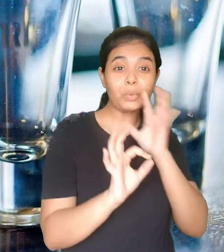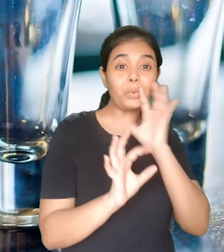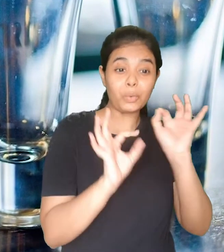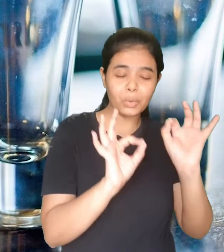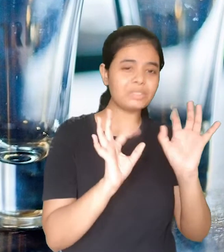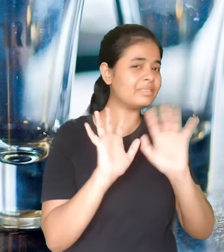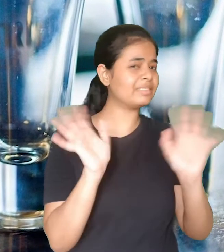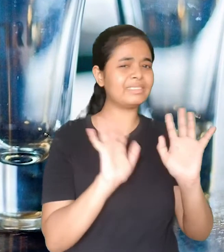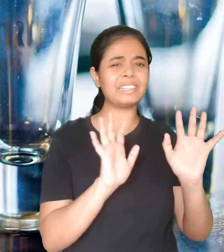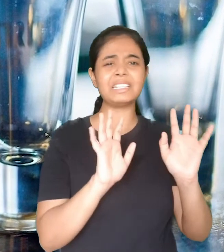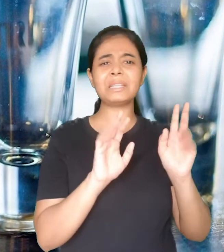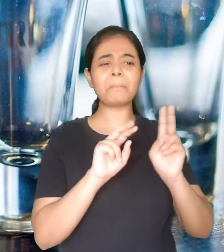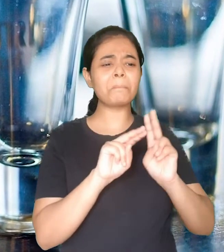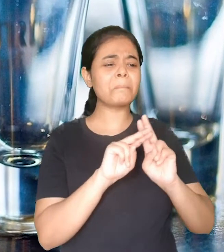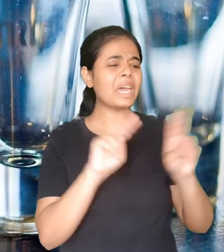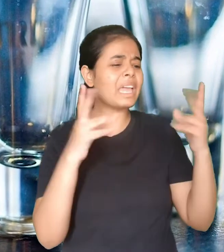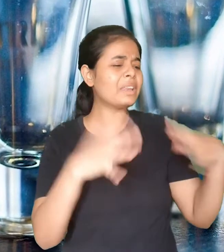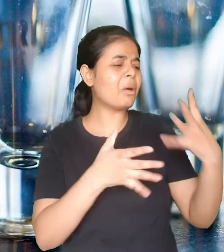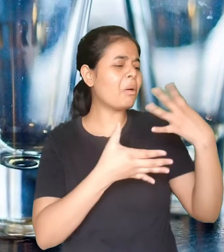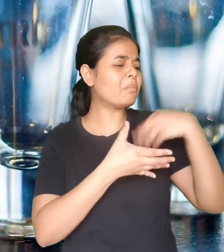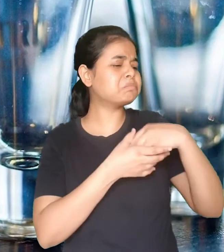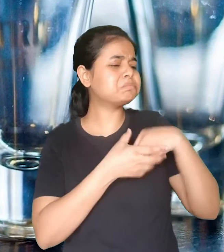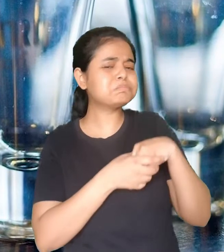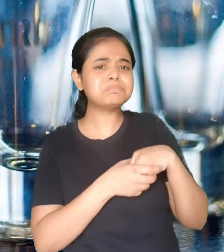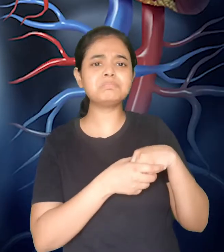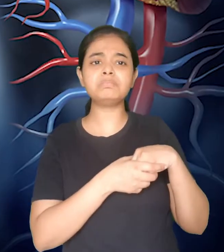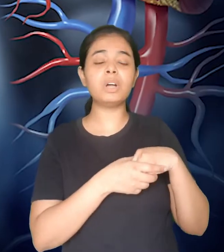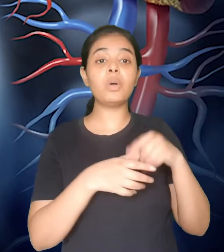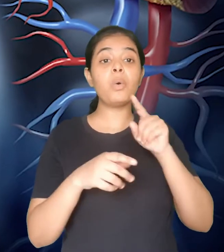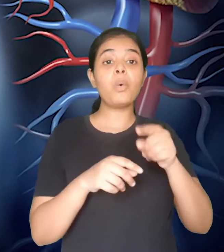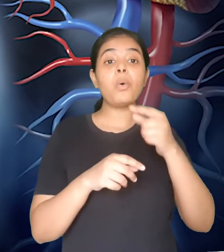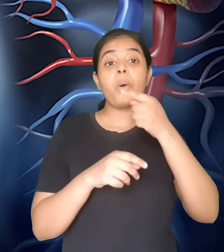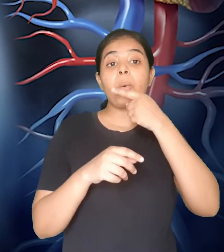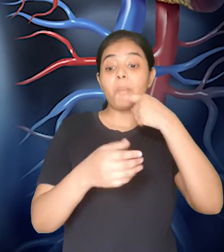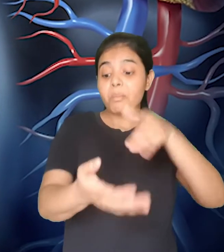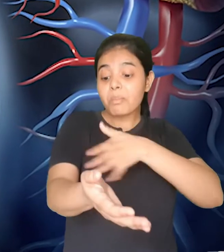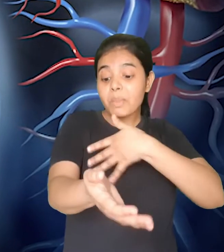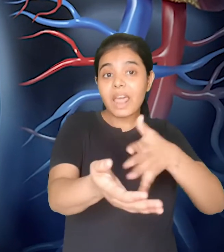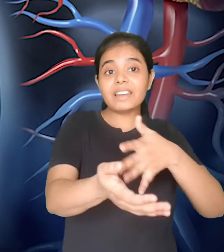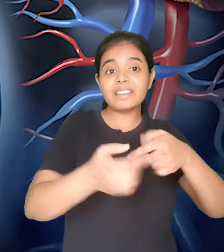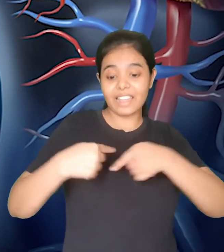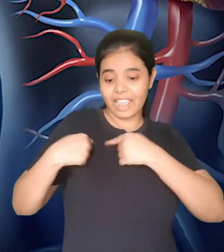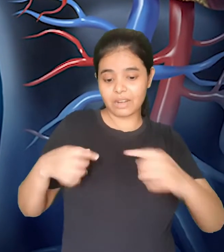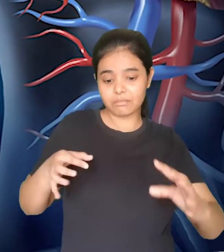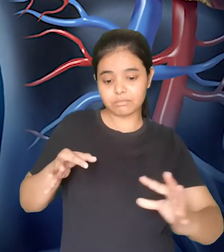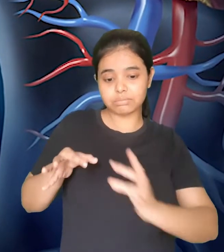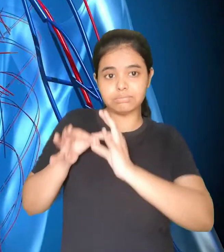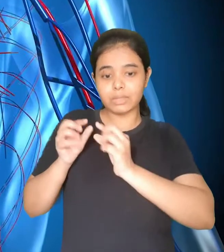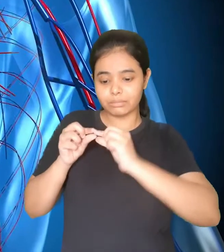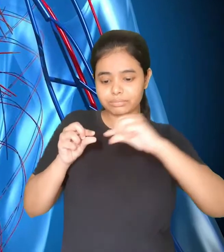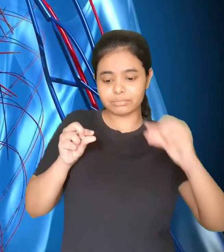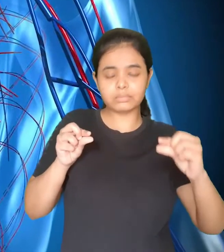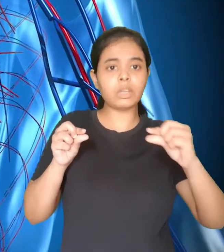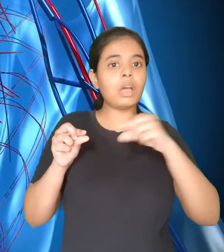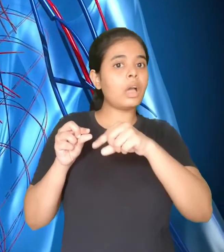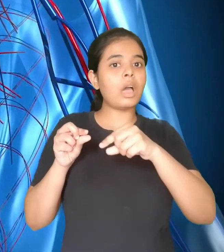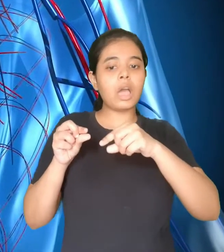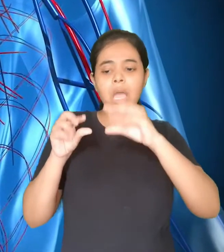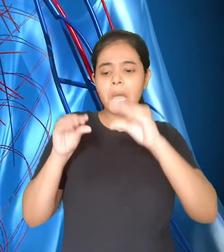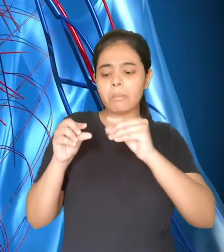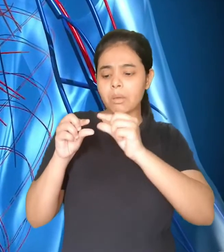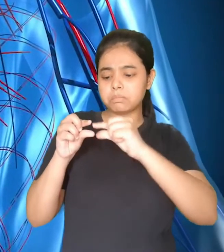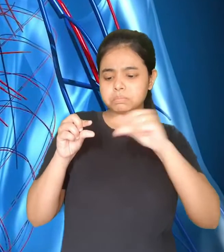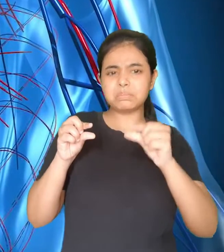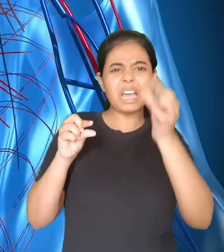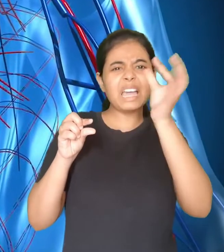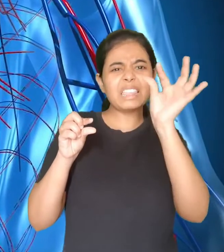consumption of alcohol affects the health of your heart by narrowing the arteries in the body, which restricts the normal